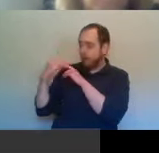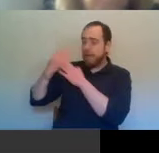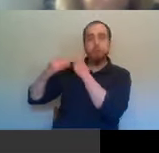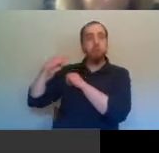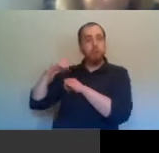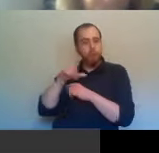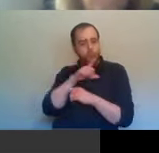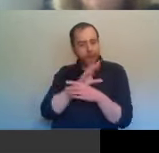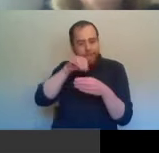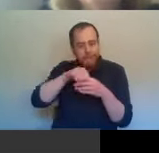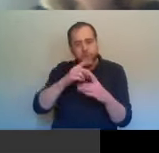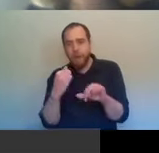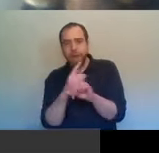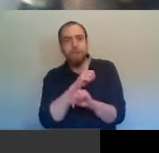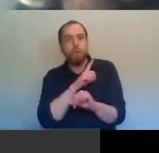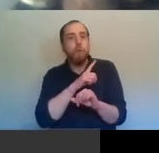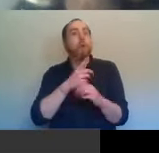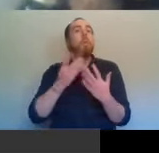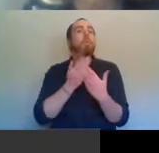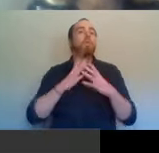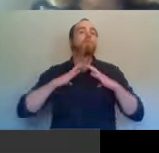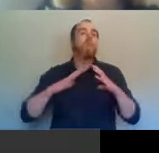more relaxed about it now than they were.